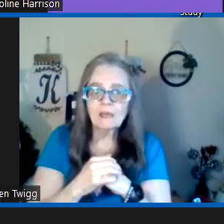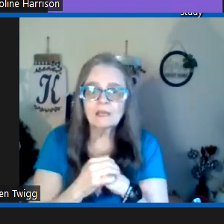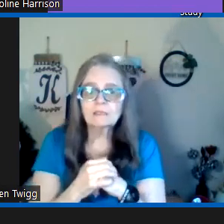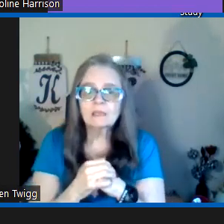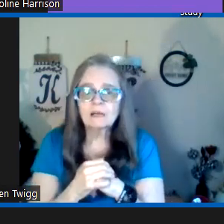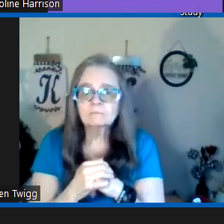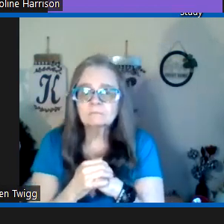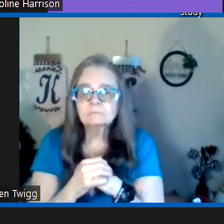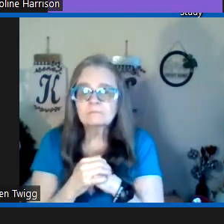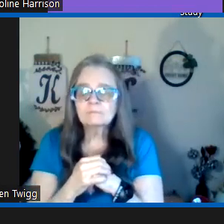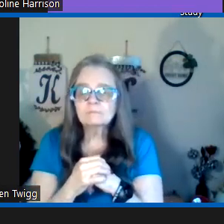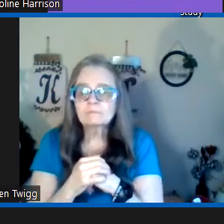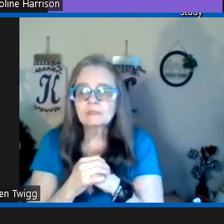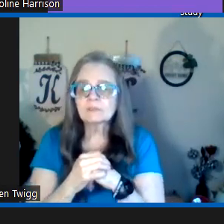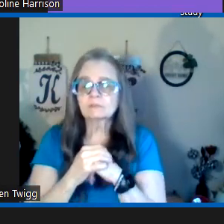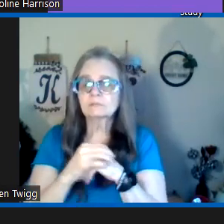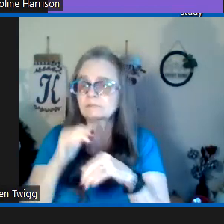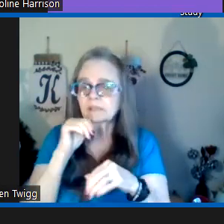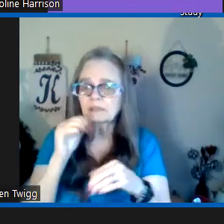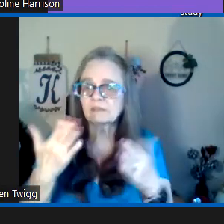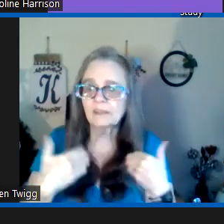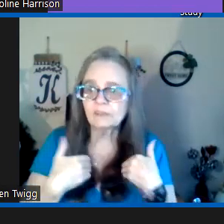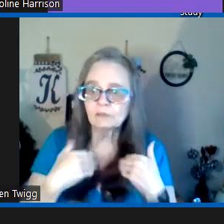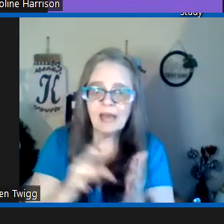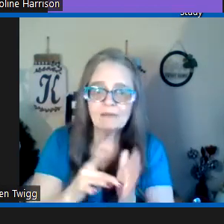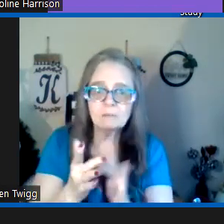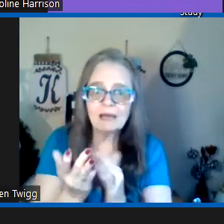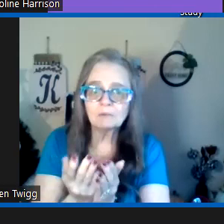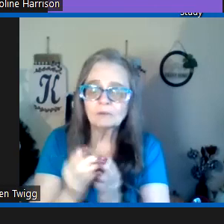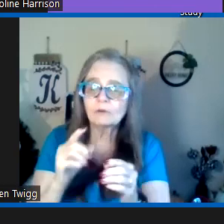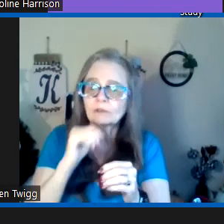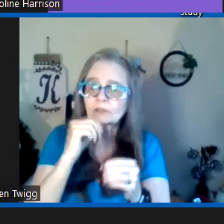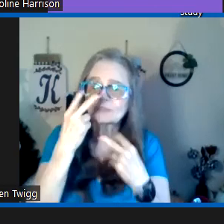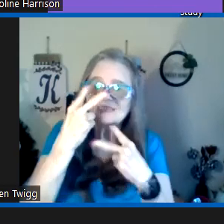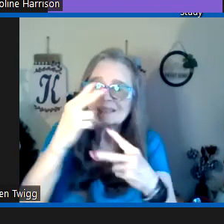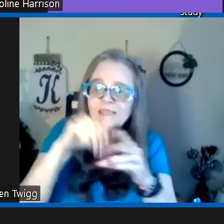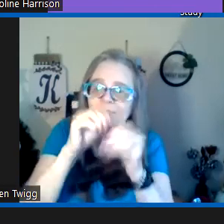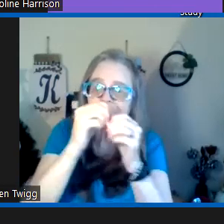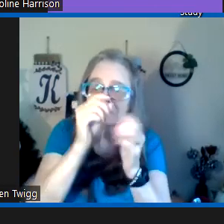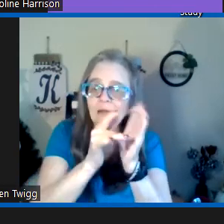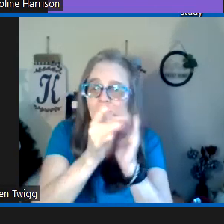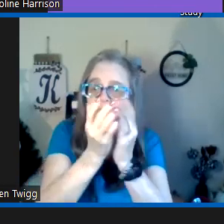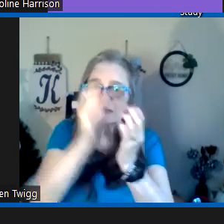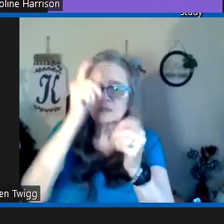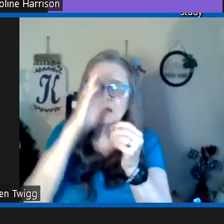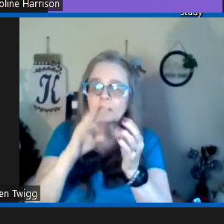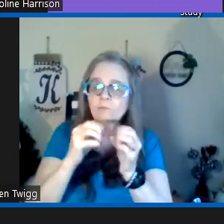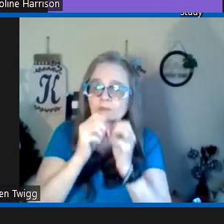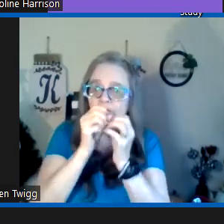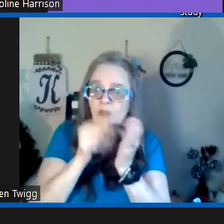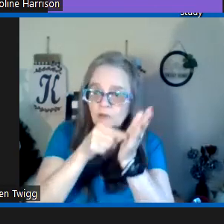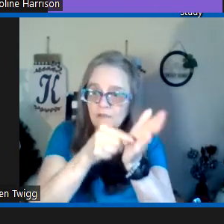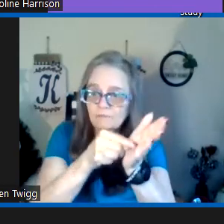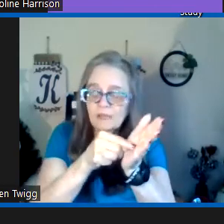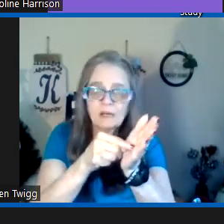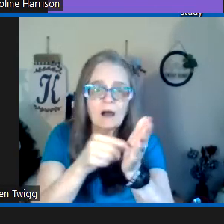and um so if they don't have a bible or don't see it in the bible god